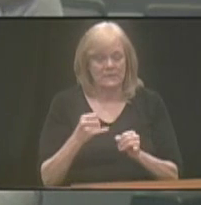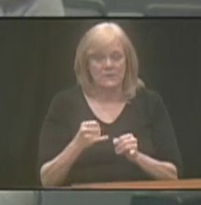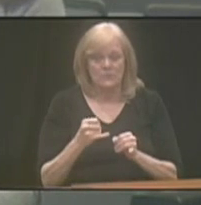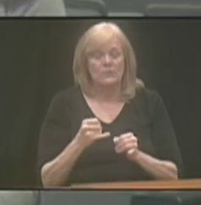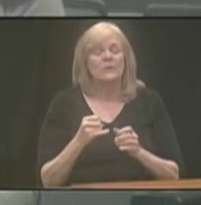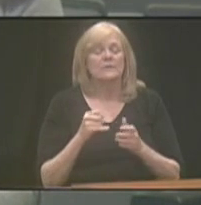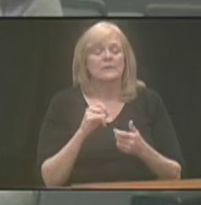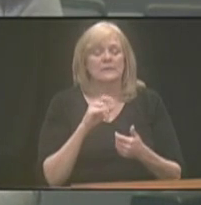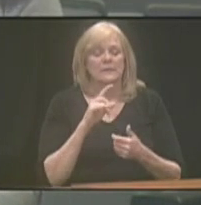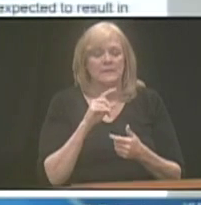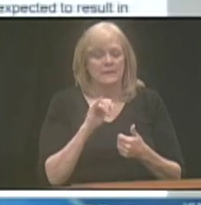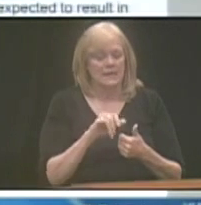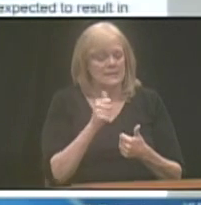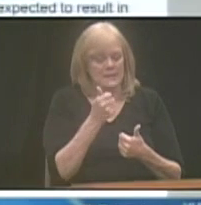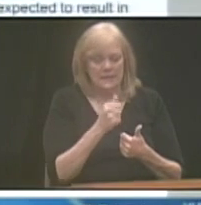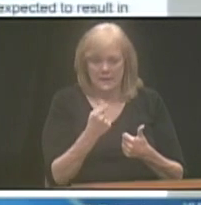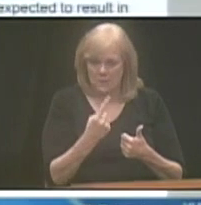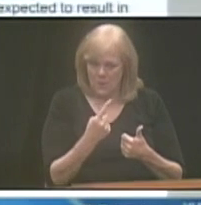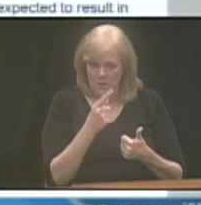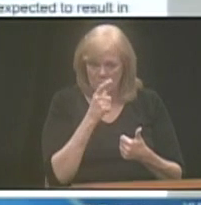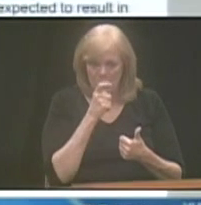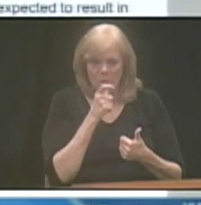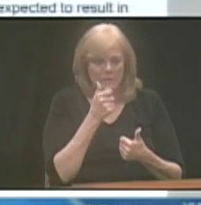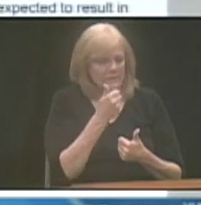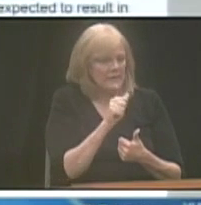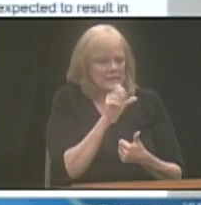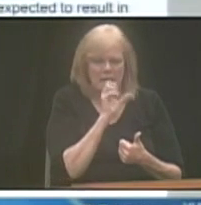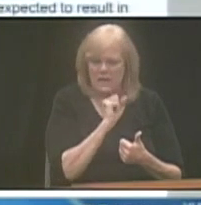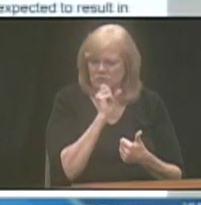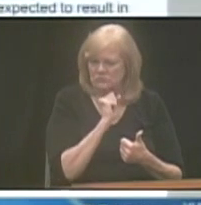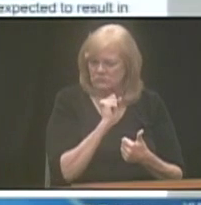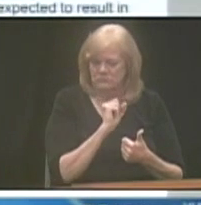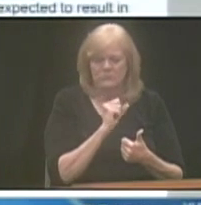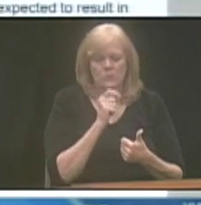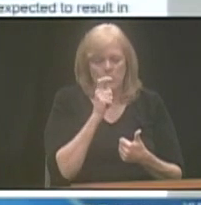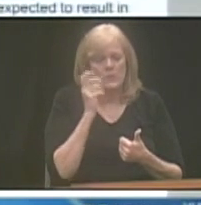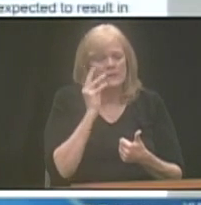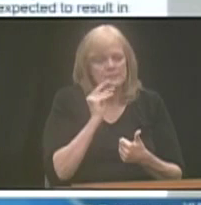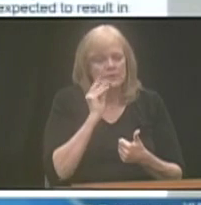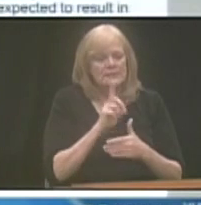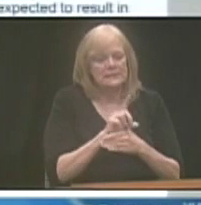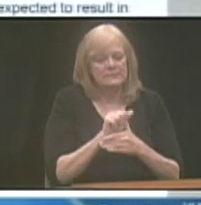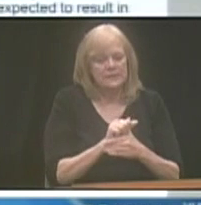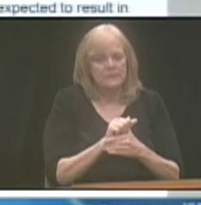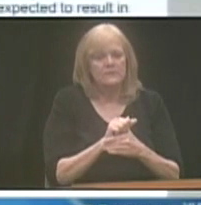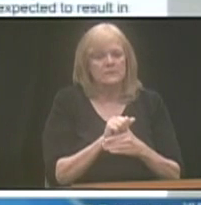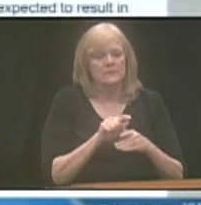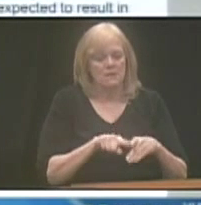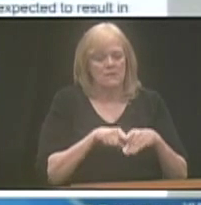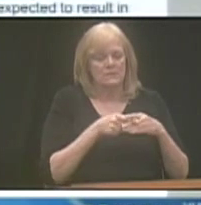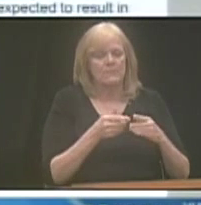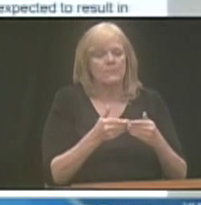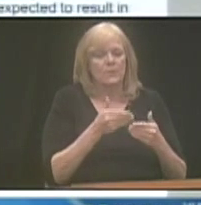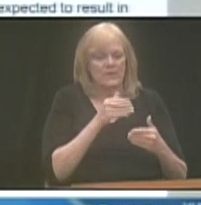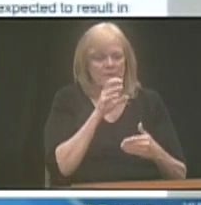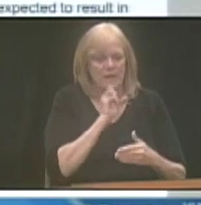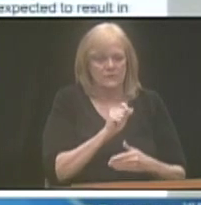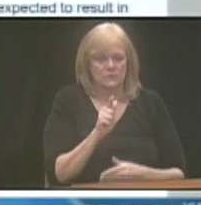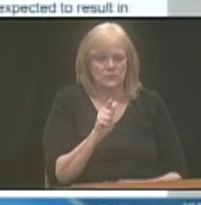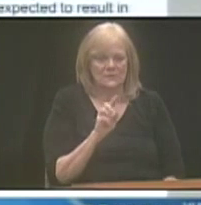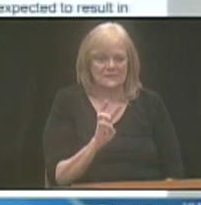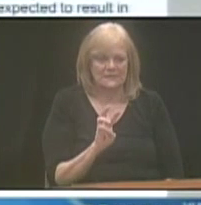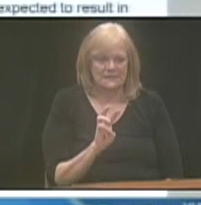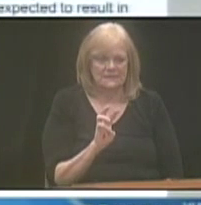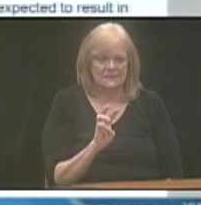defined as anyone of any age who experienced their disability onset prior to the age of 26.